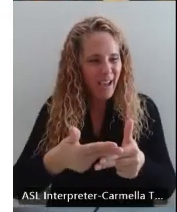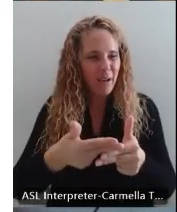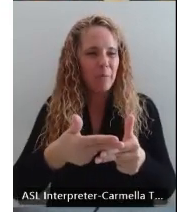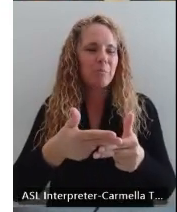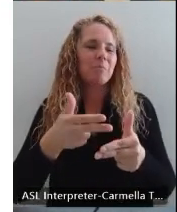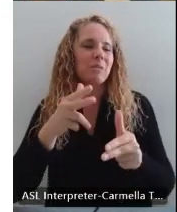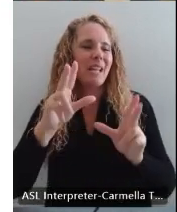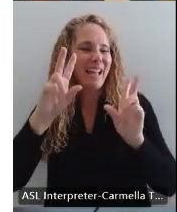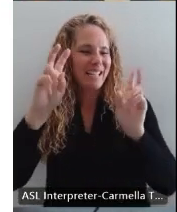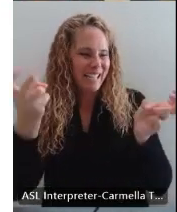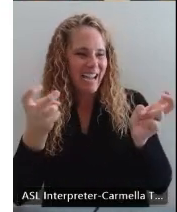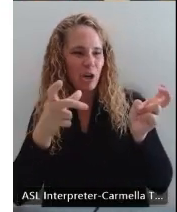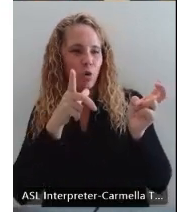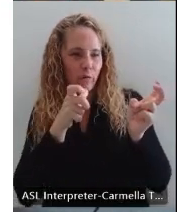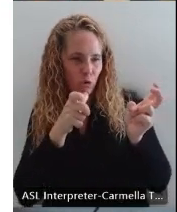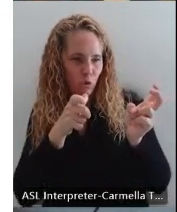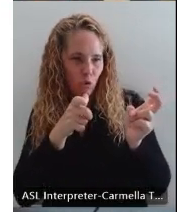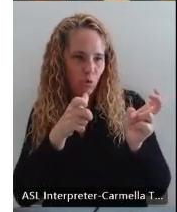their title.